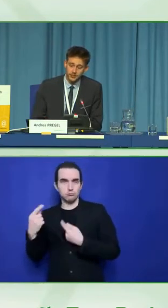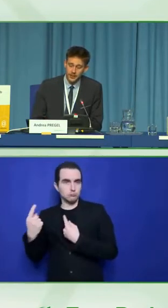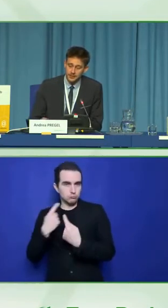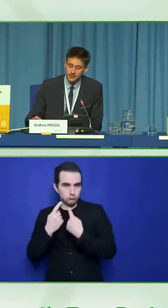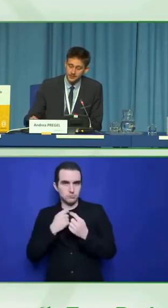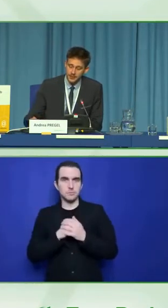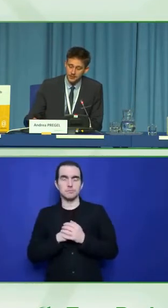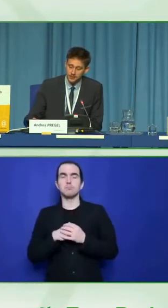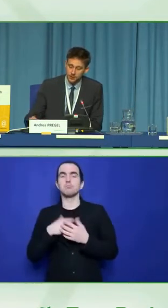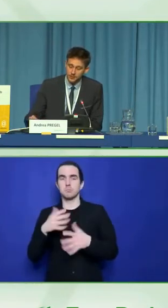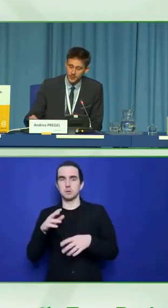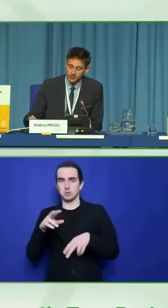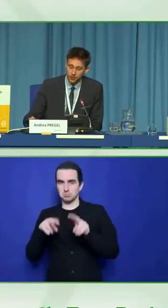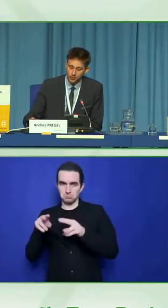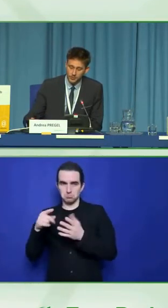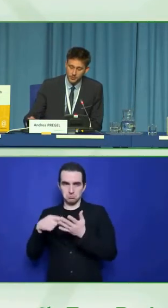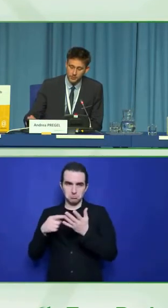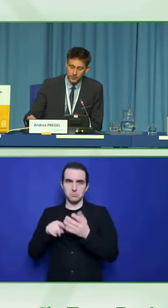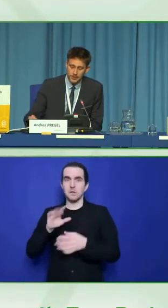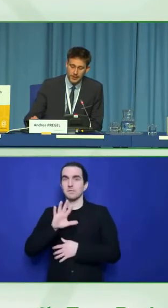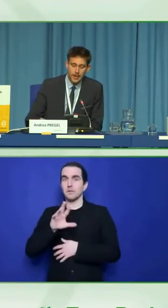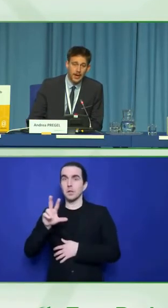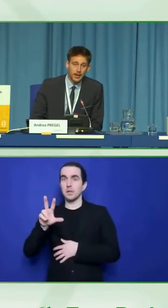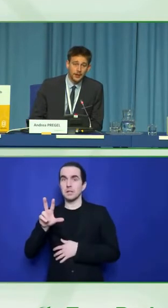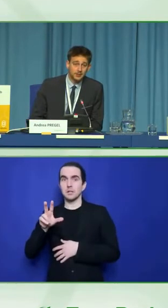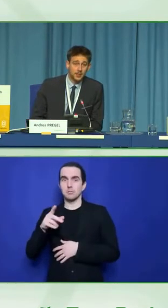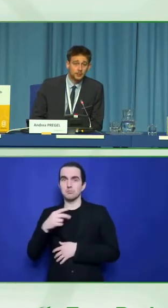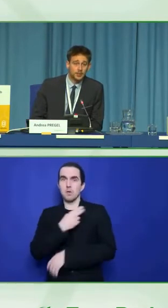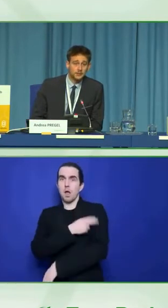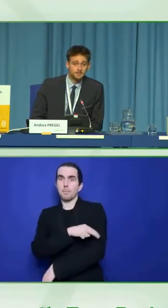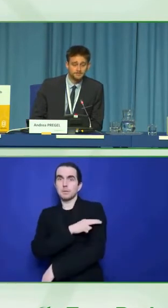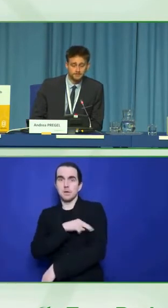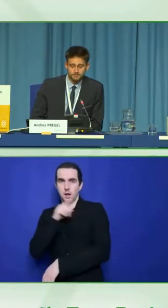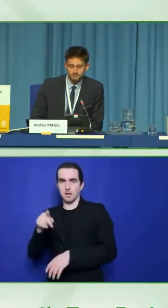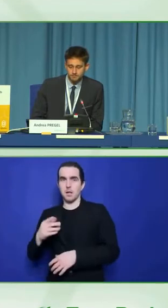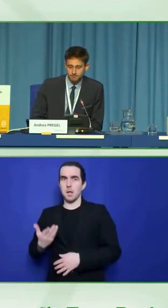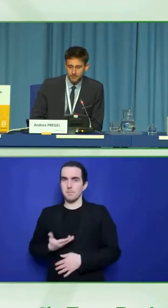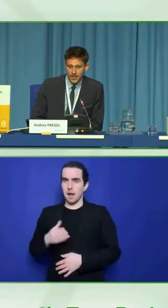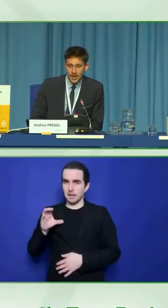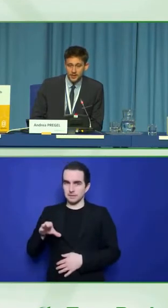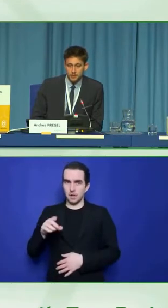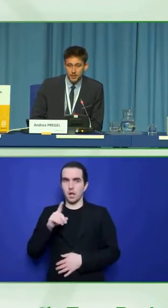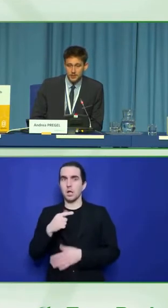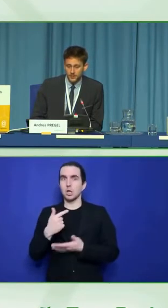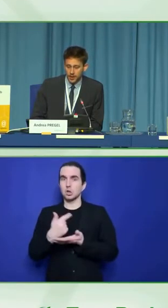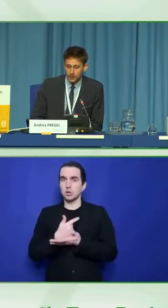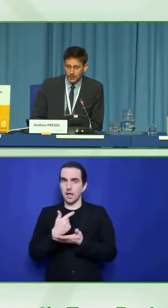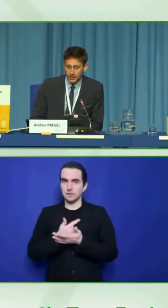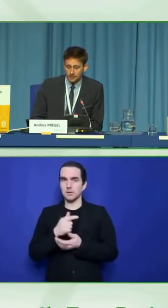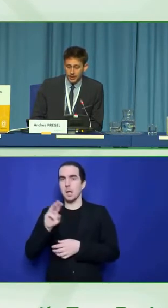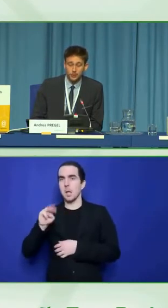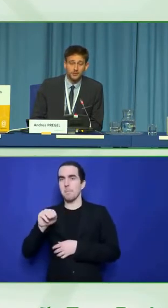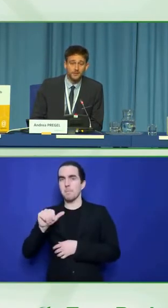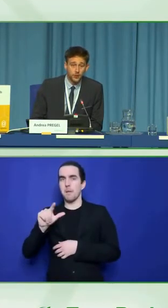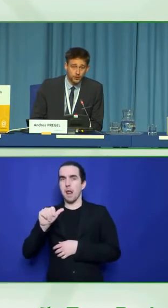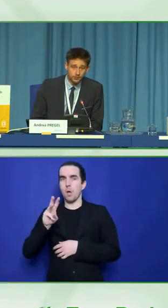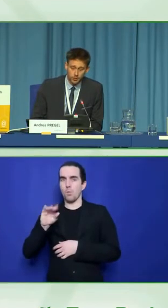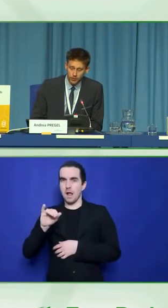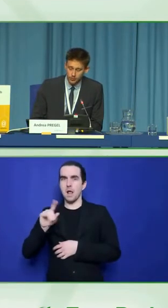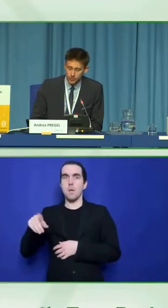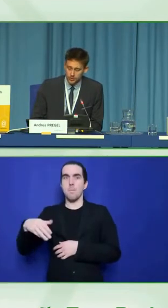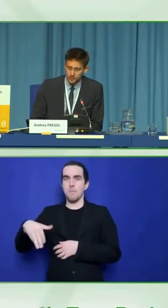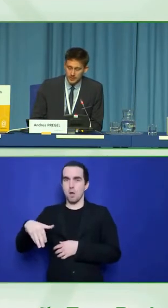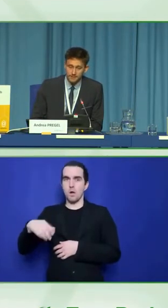renovations in 16 of these hospitals. Next slide, please. And as part of our inclusive